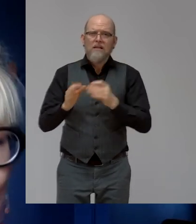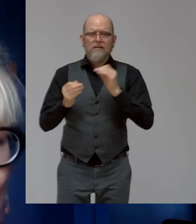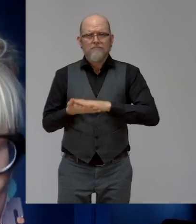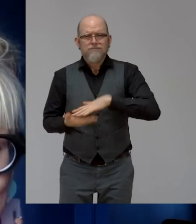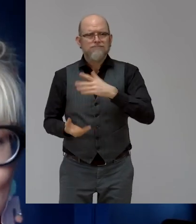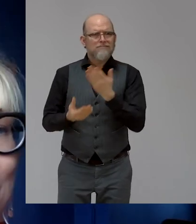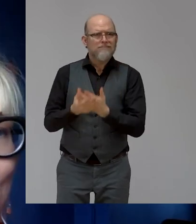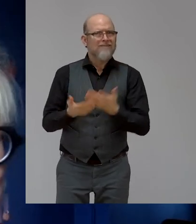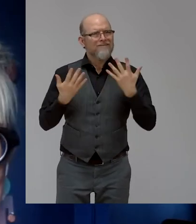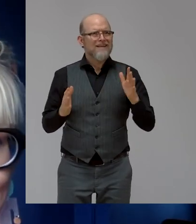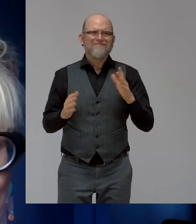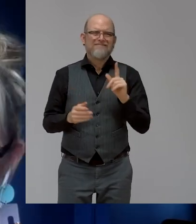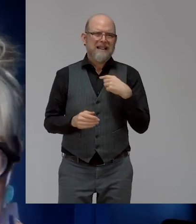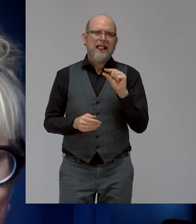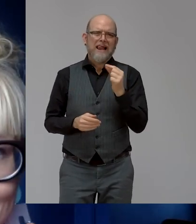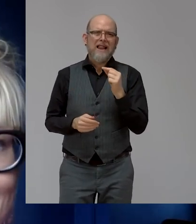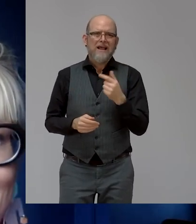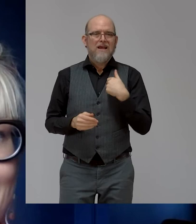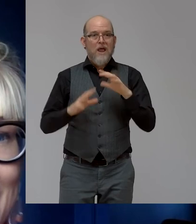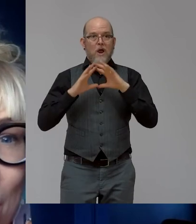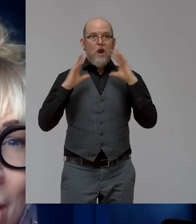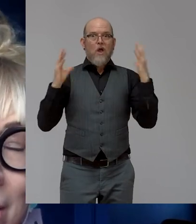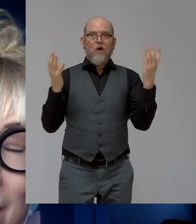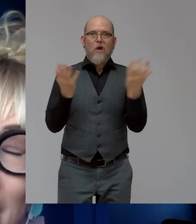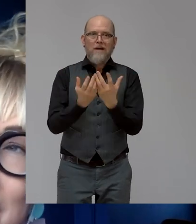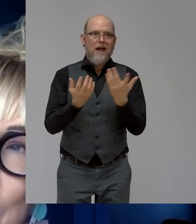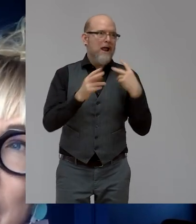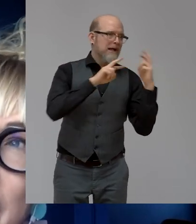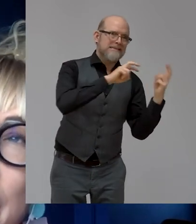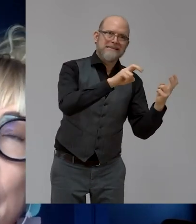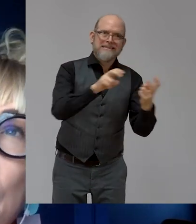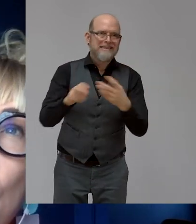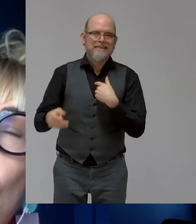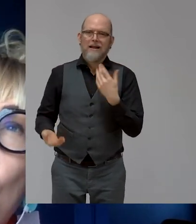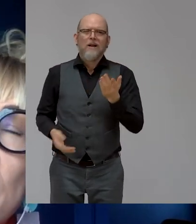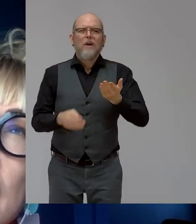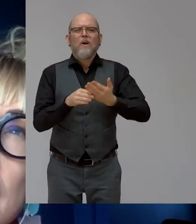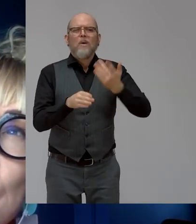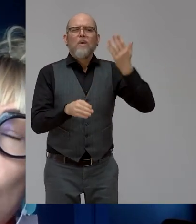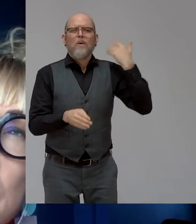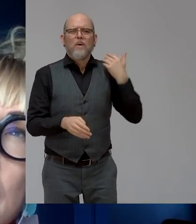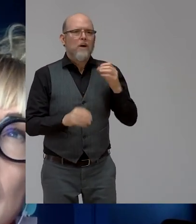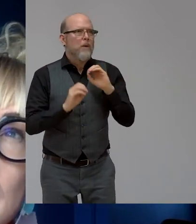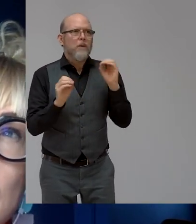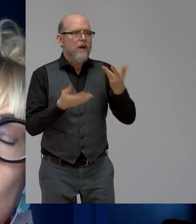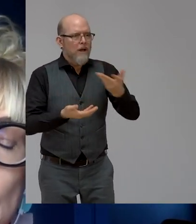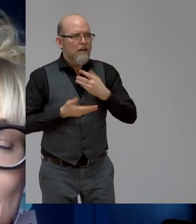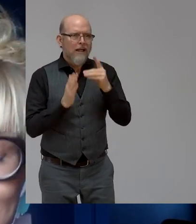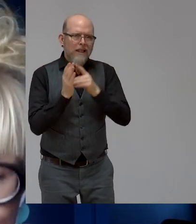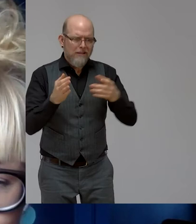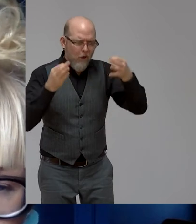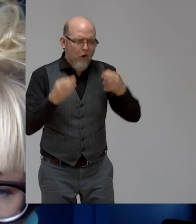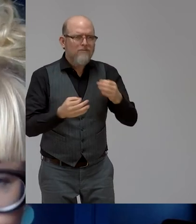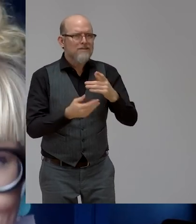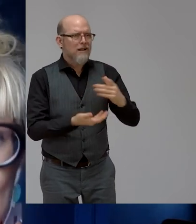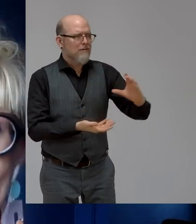big global piece of research done for how many years on disability. Within, one of the things that the companies